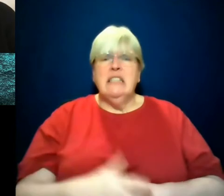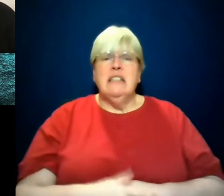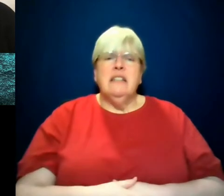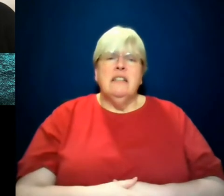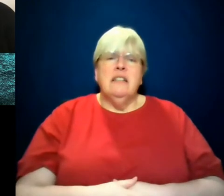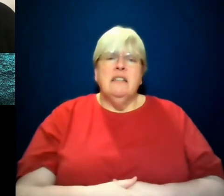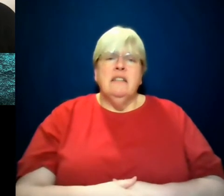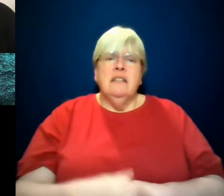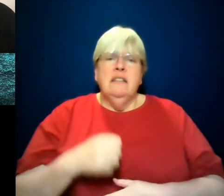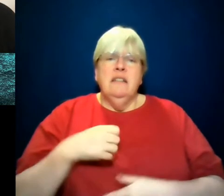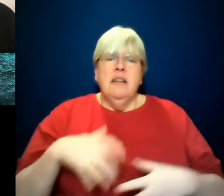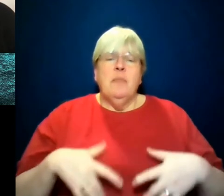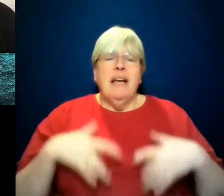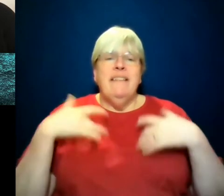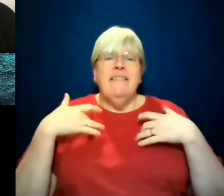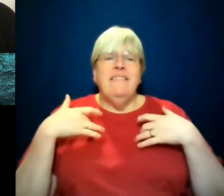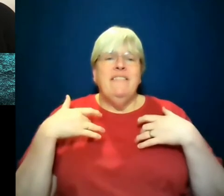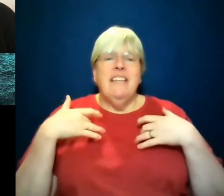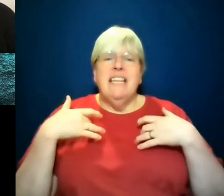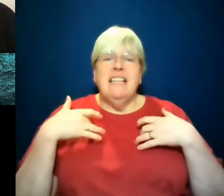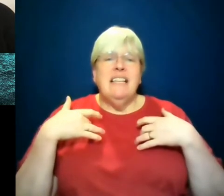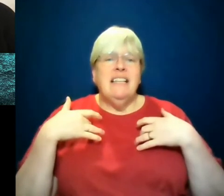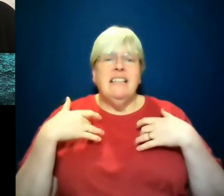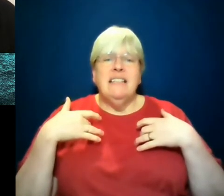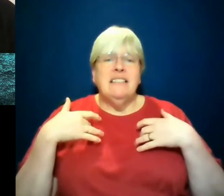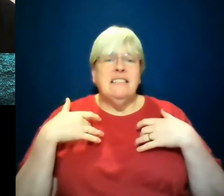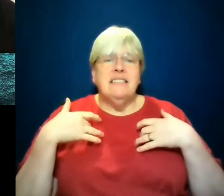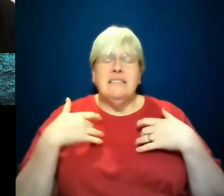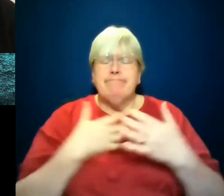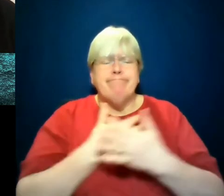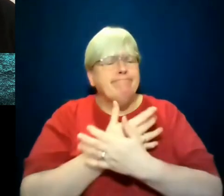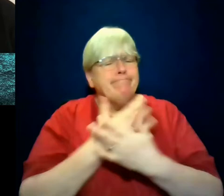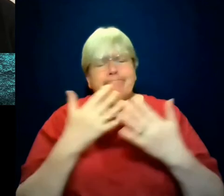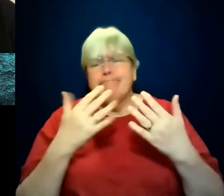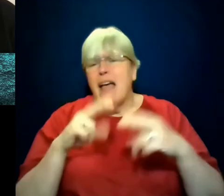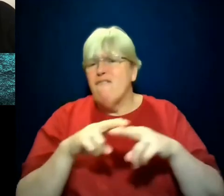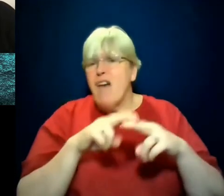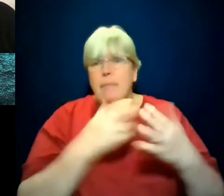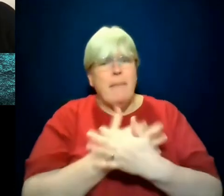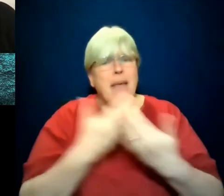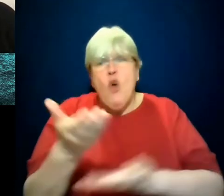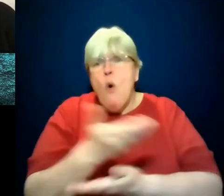My family had many, many, many dinner conversations about this event because my daughter was willing to forgive.